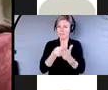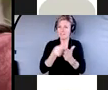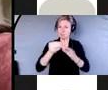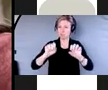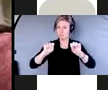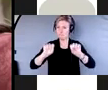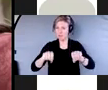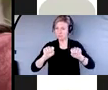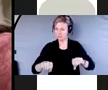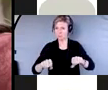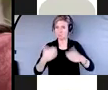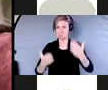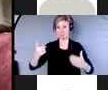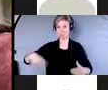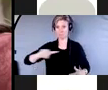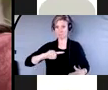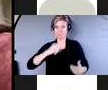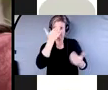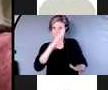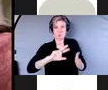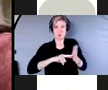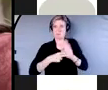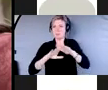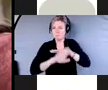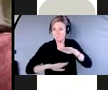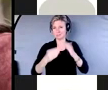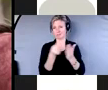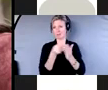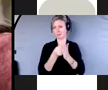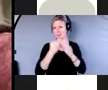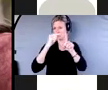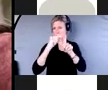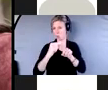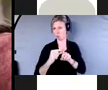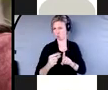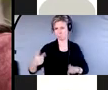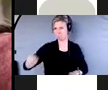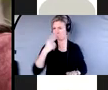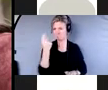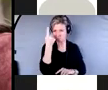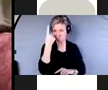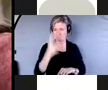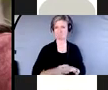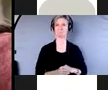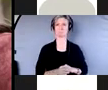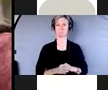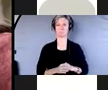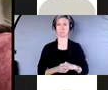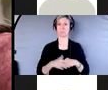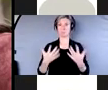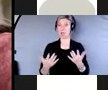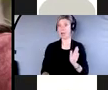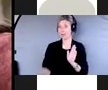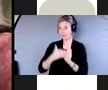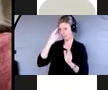unfamiliarity with basic financial terms? And I say that, but we also have to understand where's that for that individual,